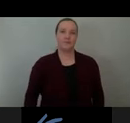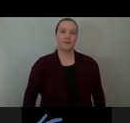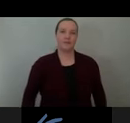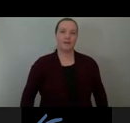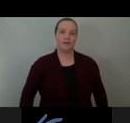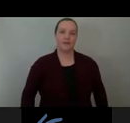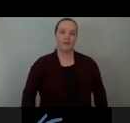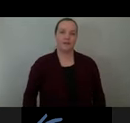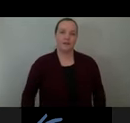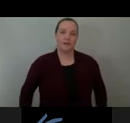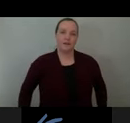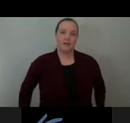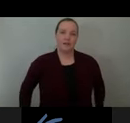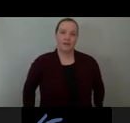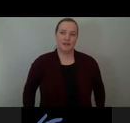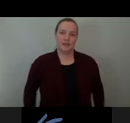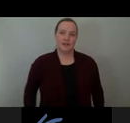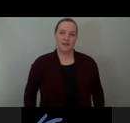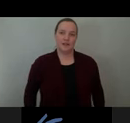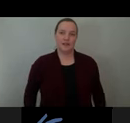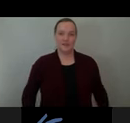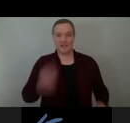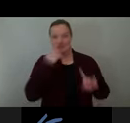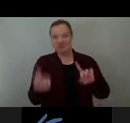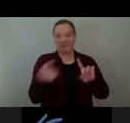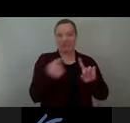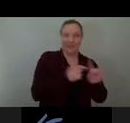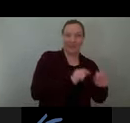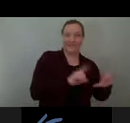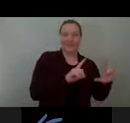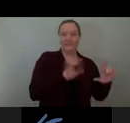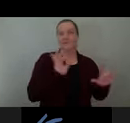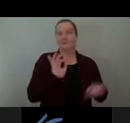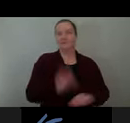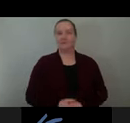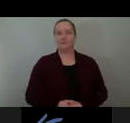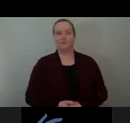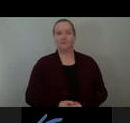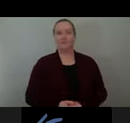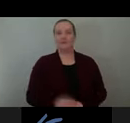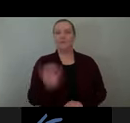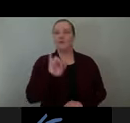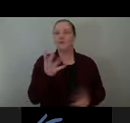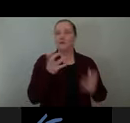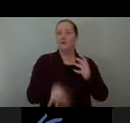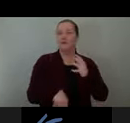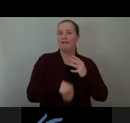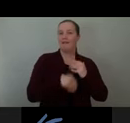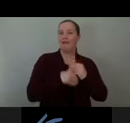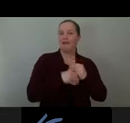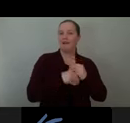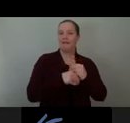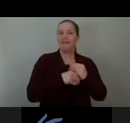Can you go back, Tiffany? Yeah. Yeah, just to add to that, I think some of our interest in